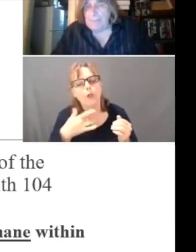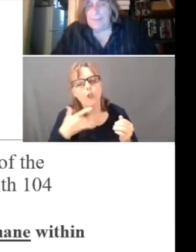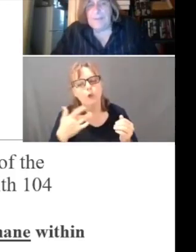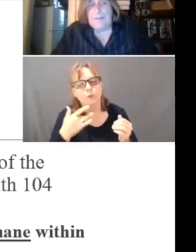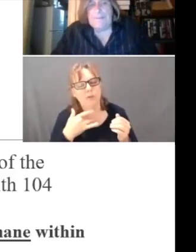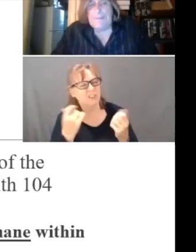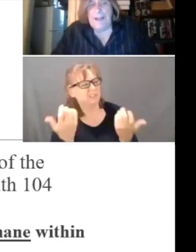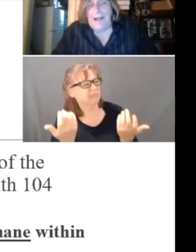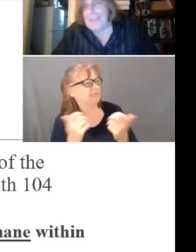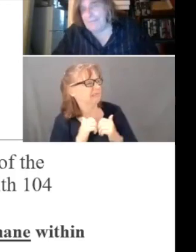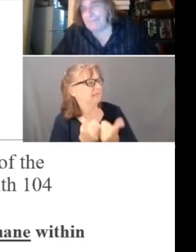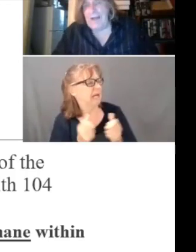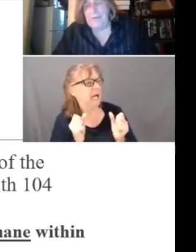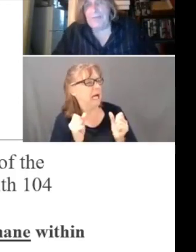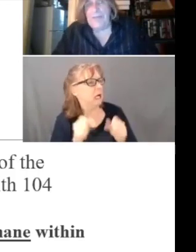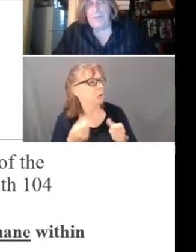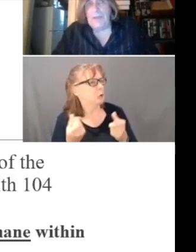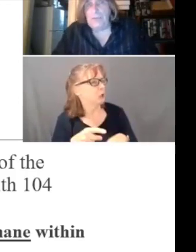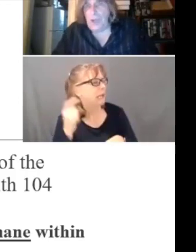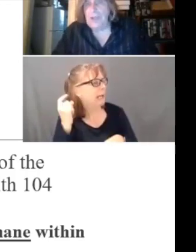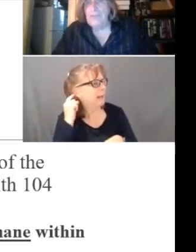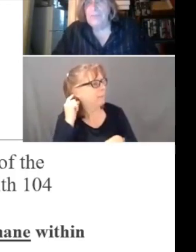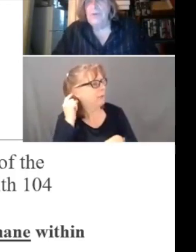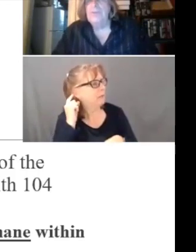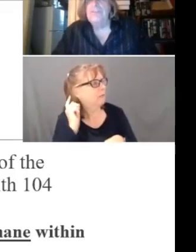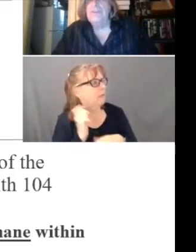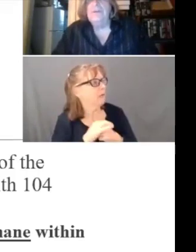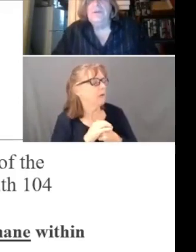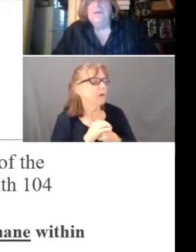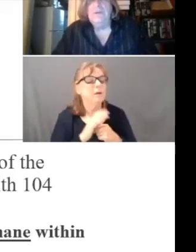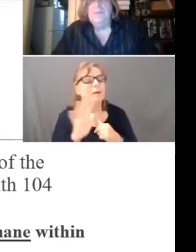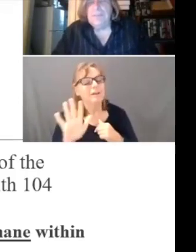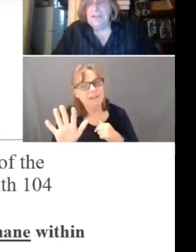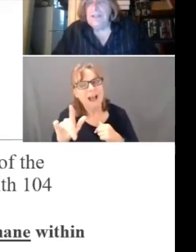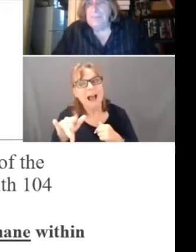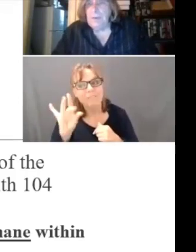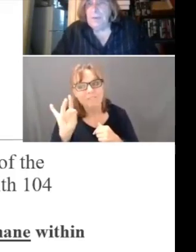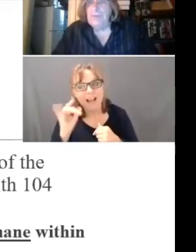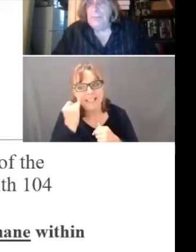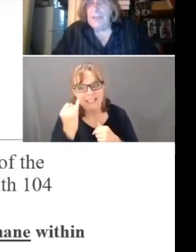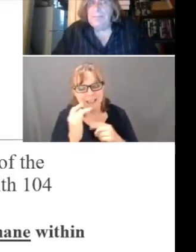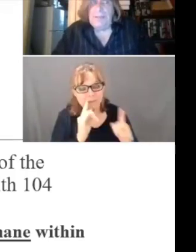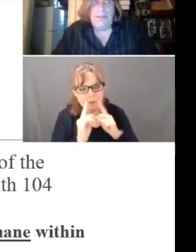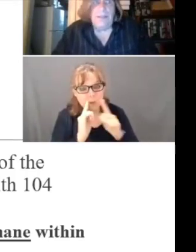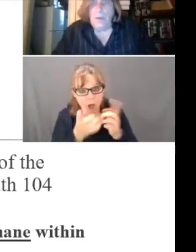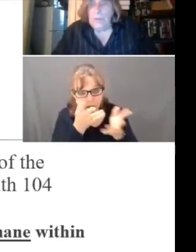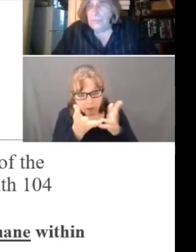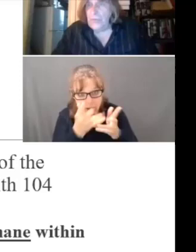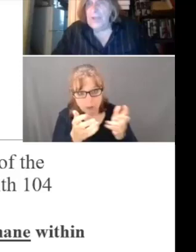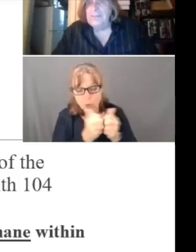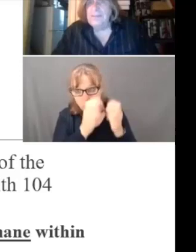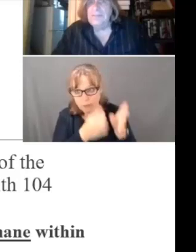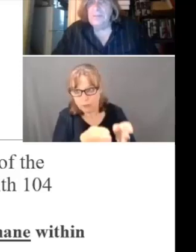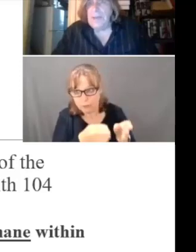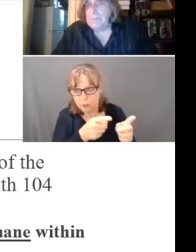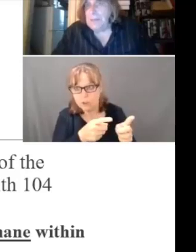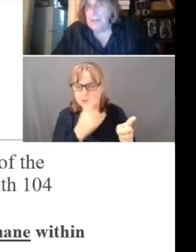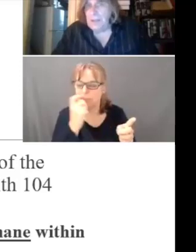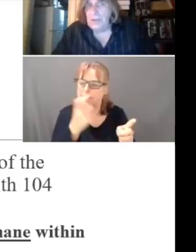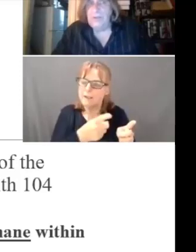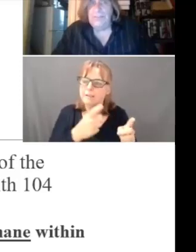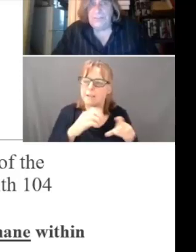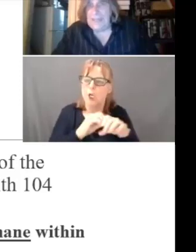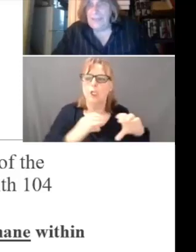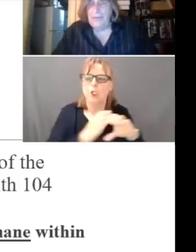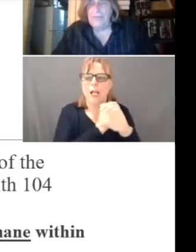could have happened. I have found that when you talk to the person, particularly a person who might be going through crisis or might be